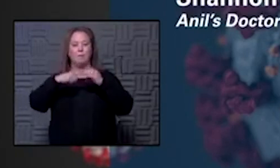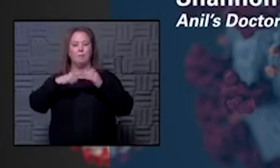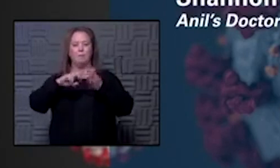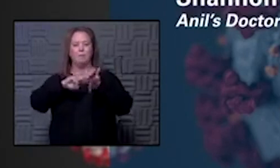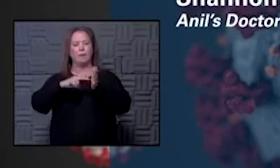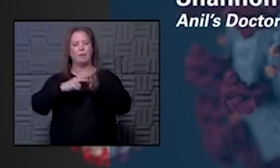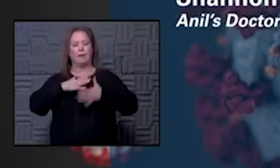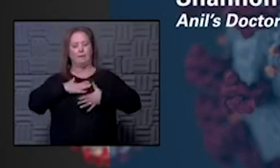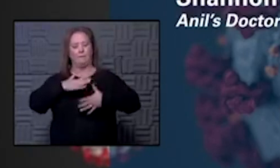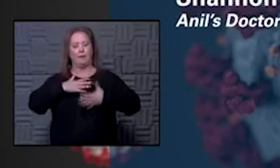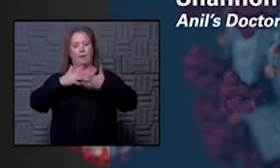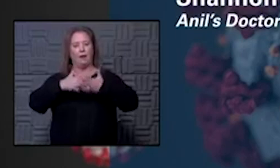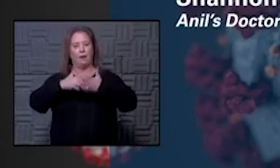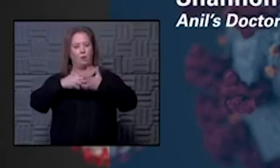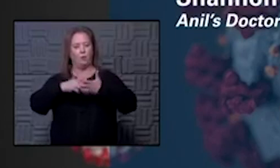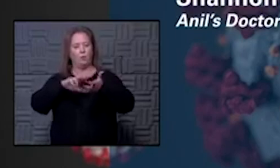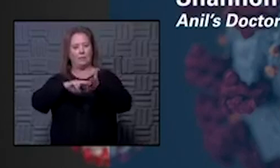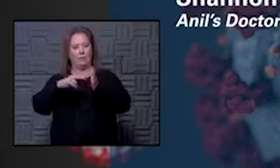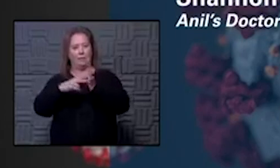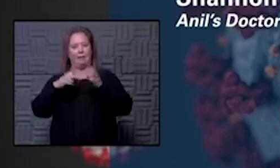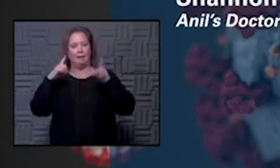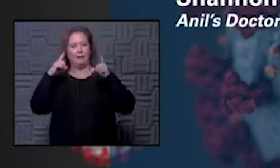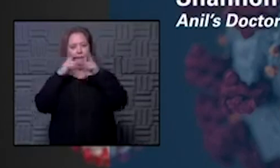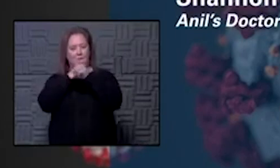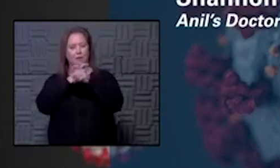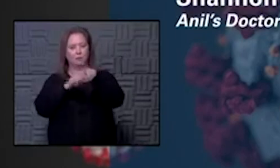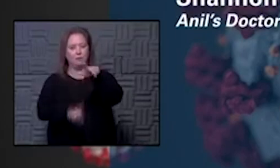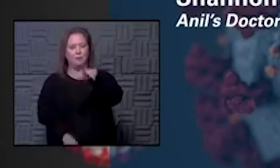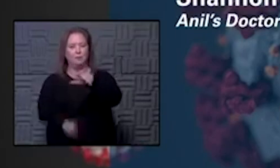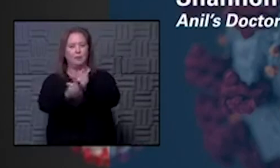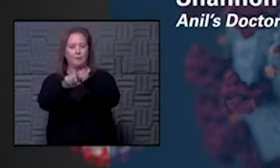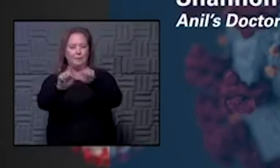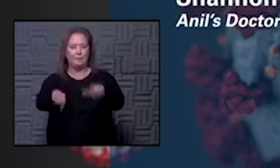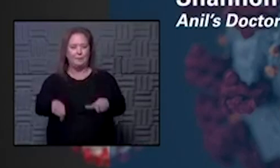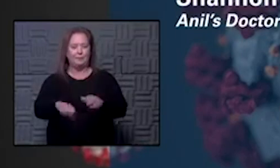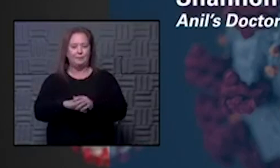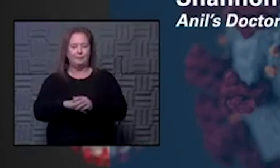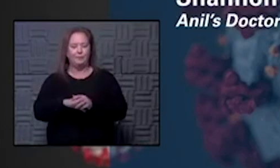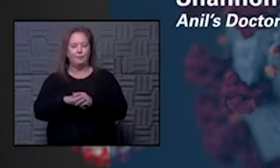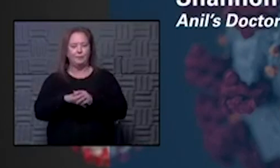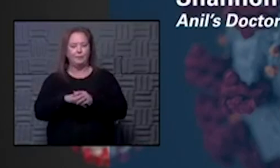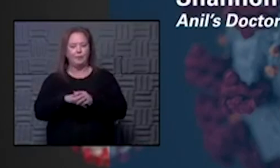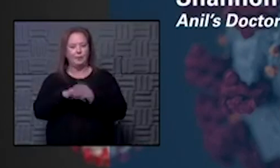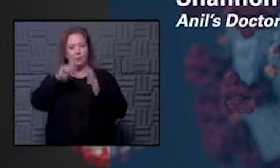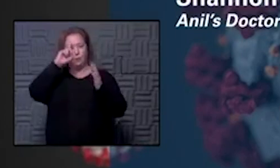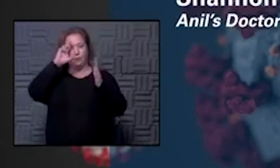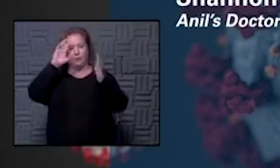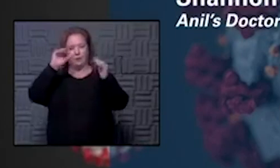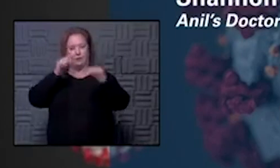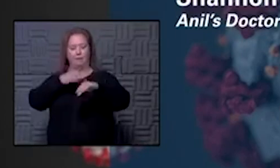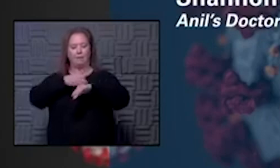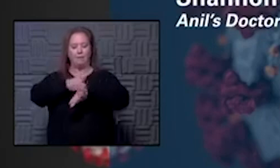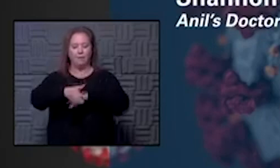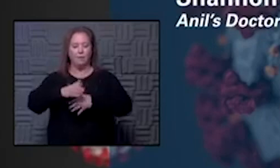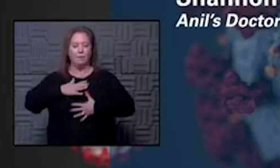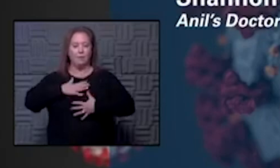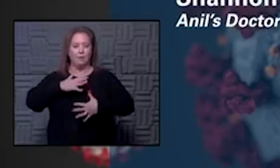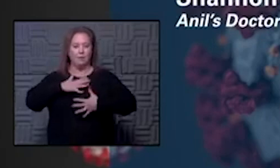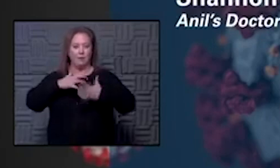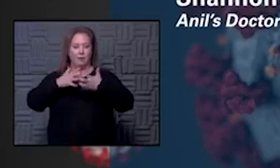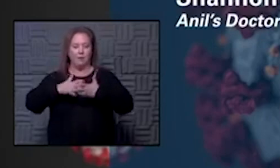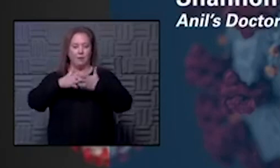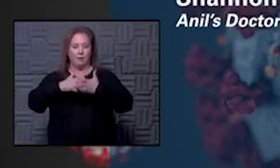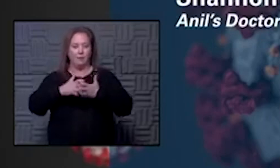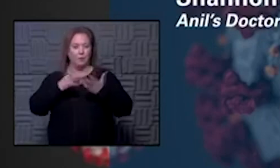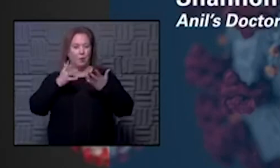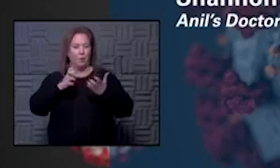ventilator from a medical point of view and what complications and um details you can expect after that things that you definitely won't want